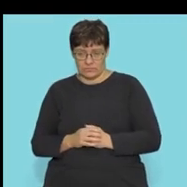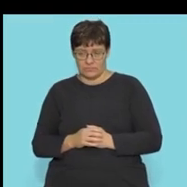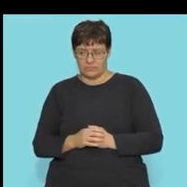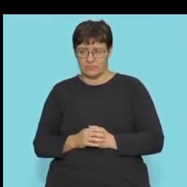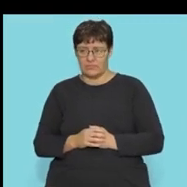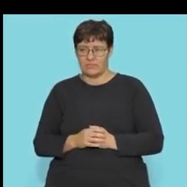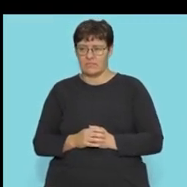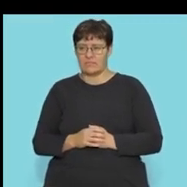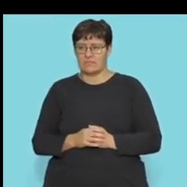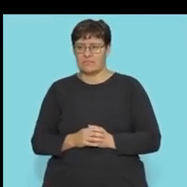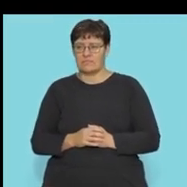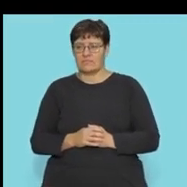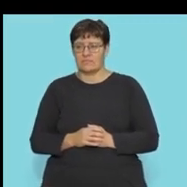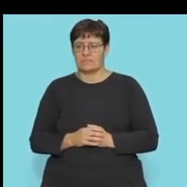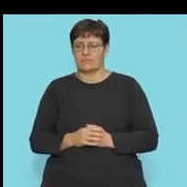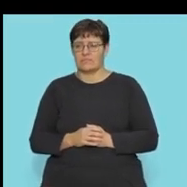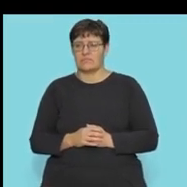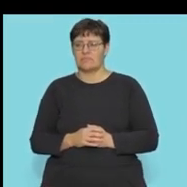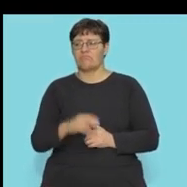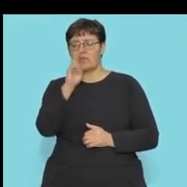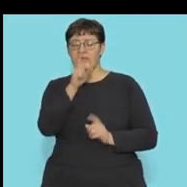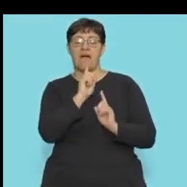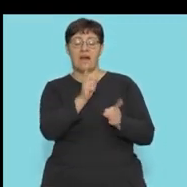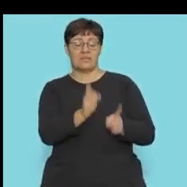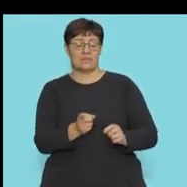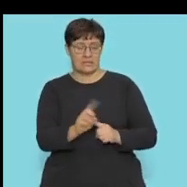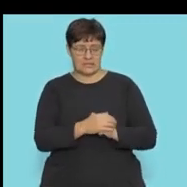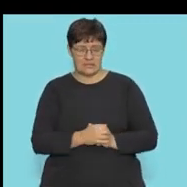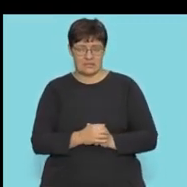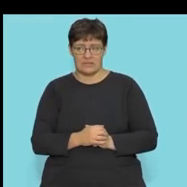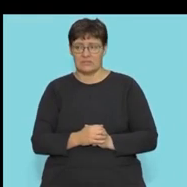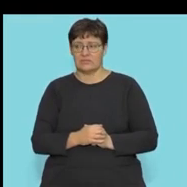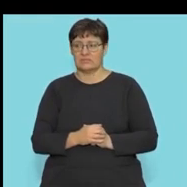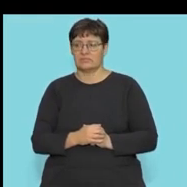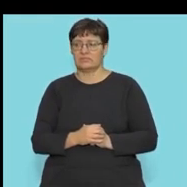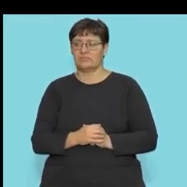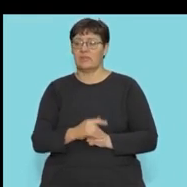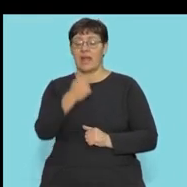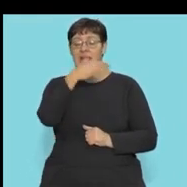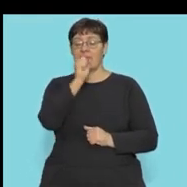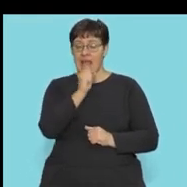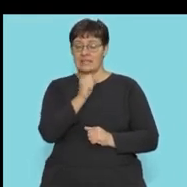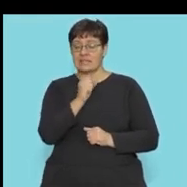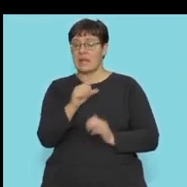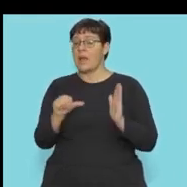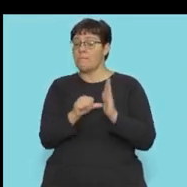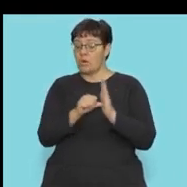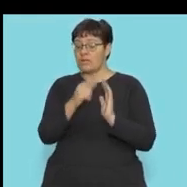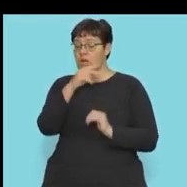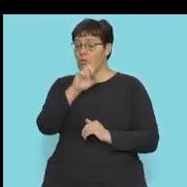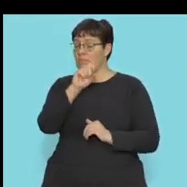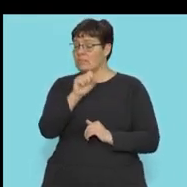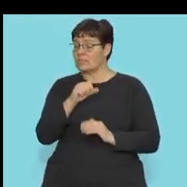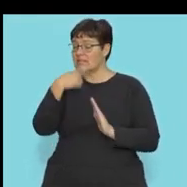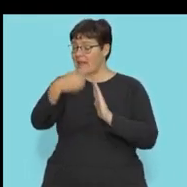little while ago. Let's see what your answers were. So as I mentioned, the gas which is essential for the Krebs cycle